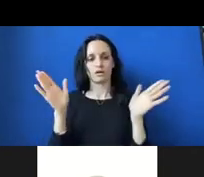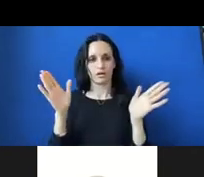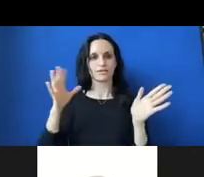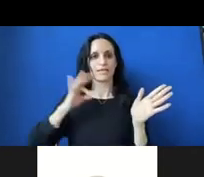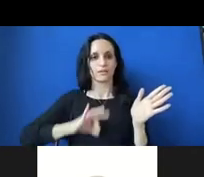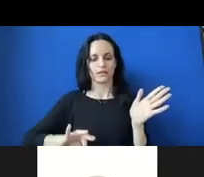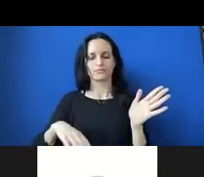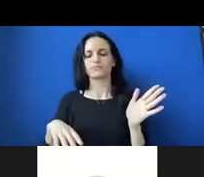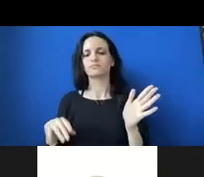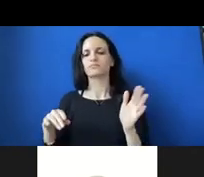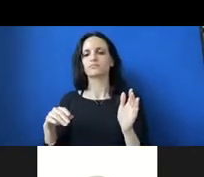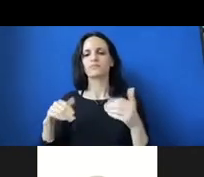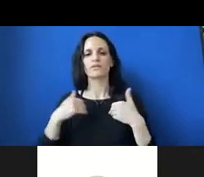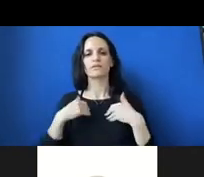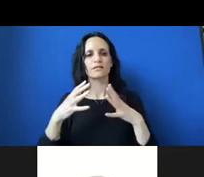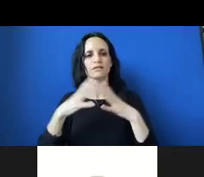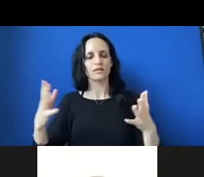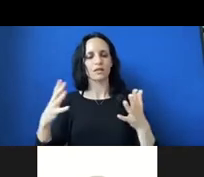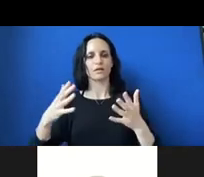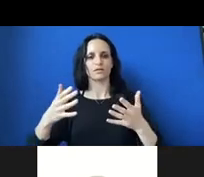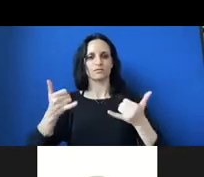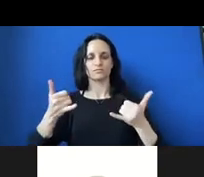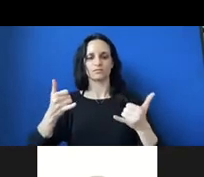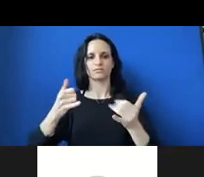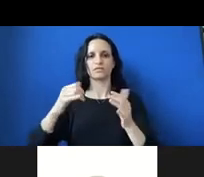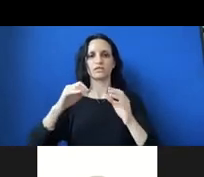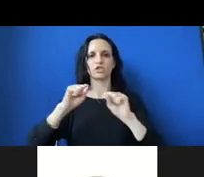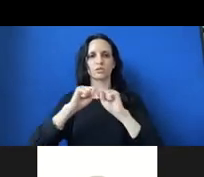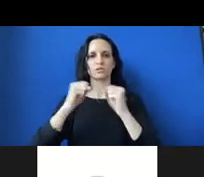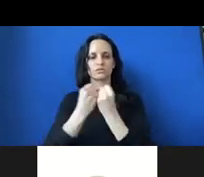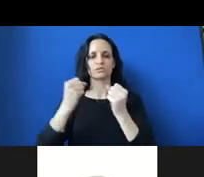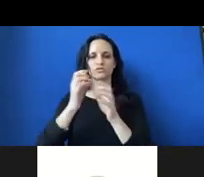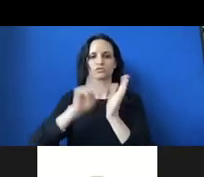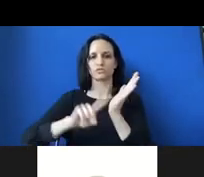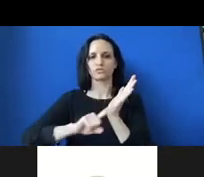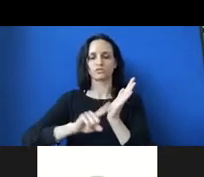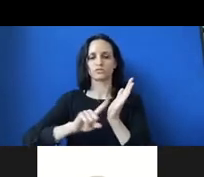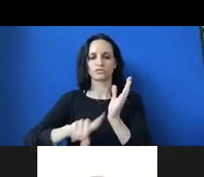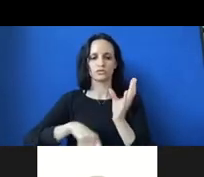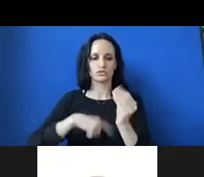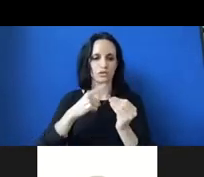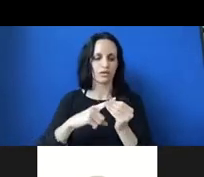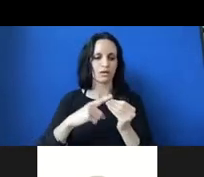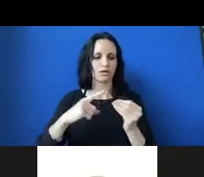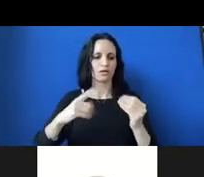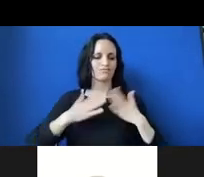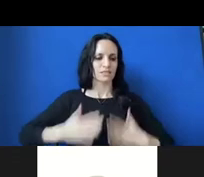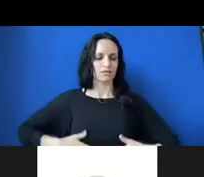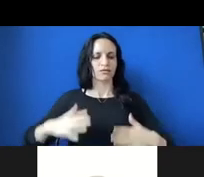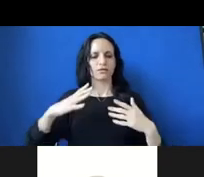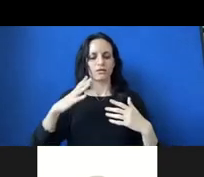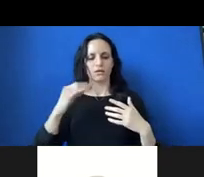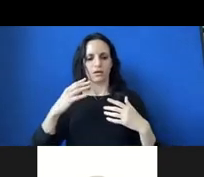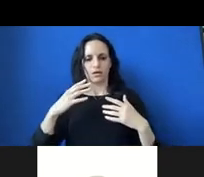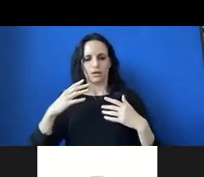Um, there is a lot of existing sociological research exploring physical and emotional harm and hookup culture. Um, and I think that